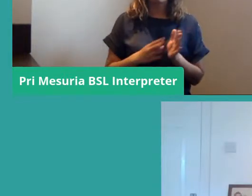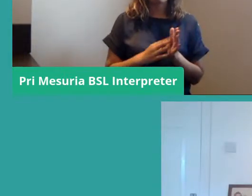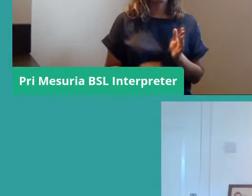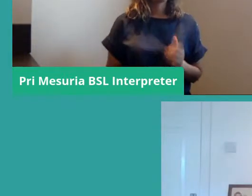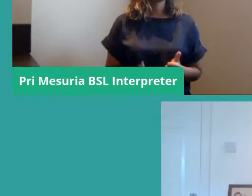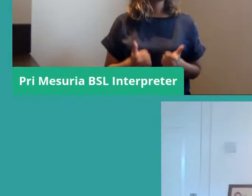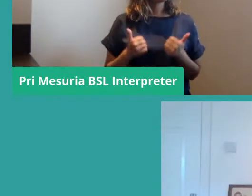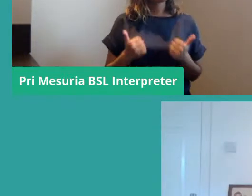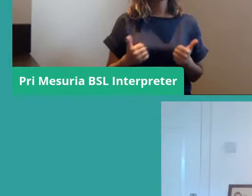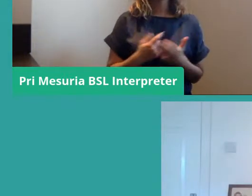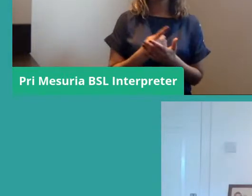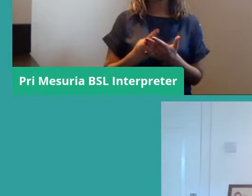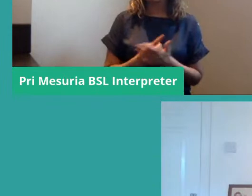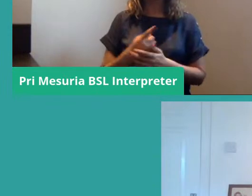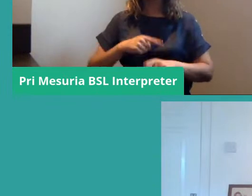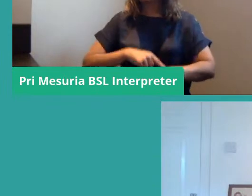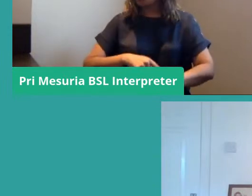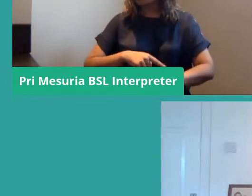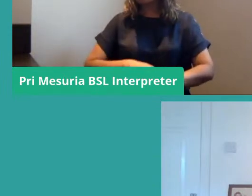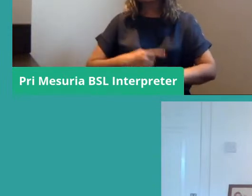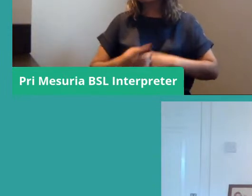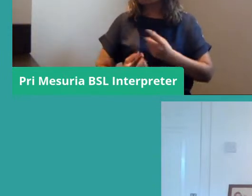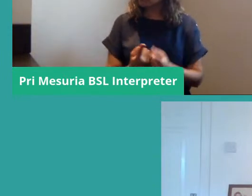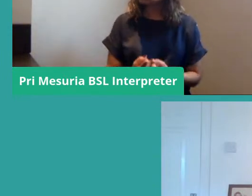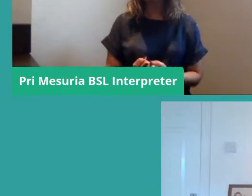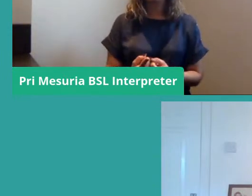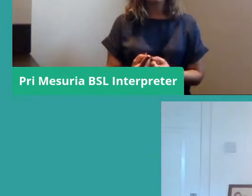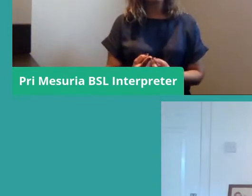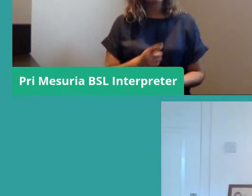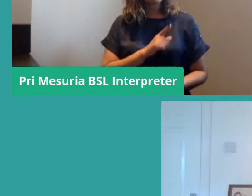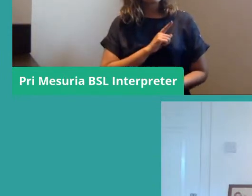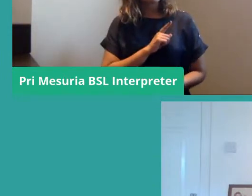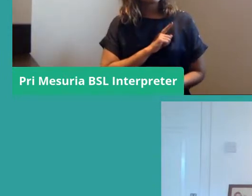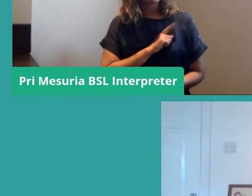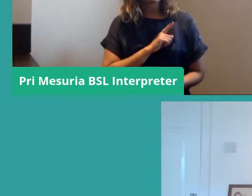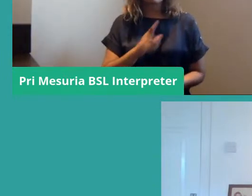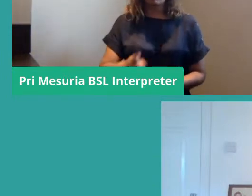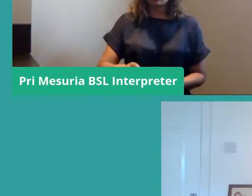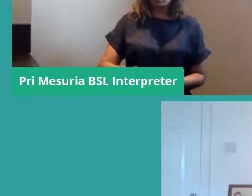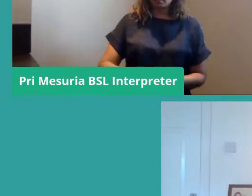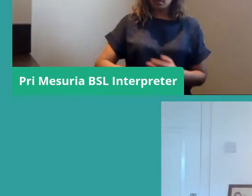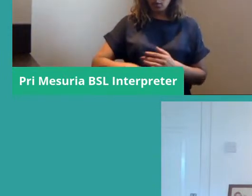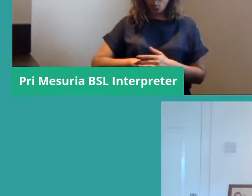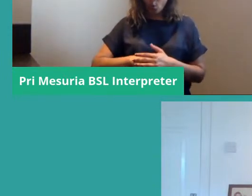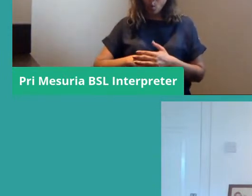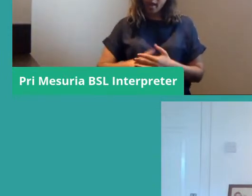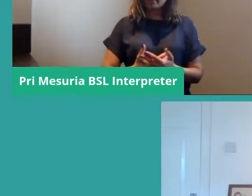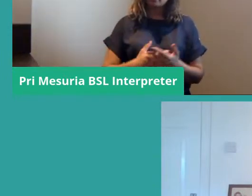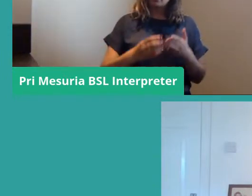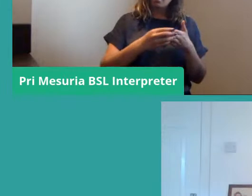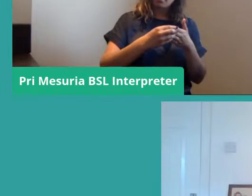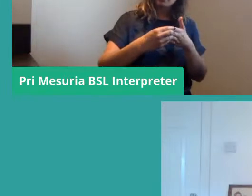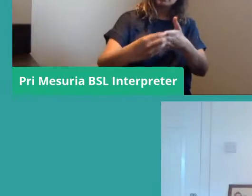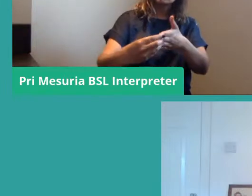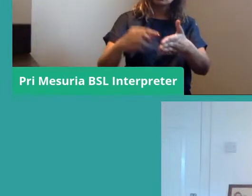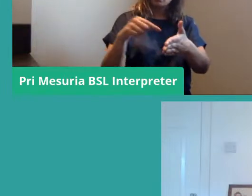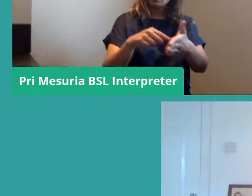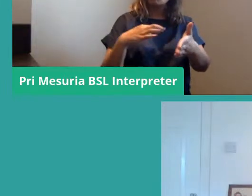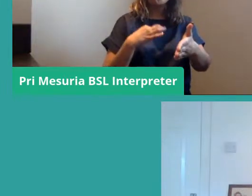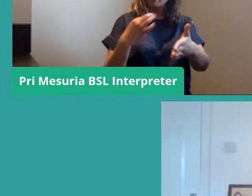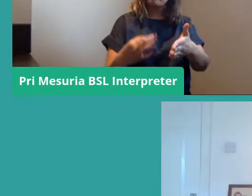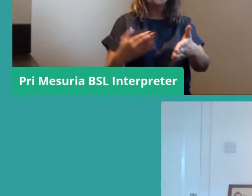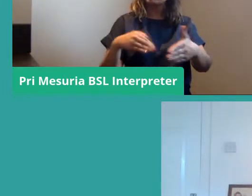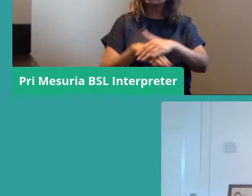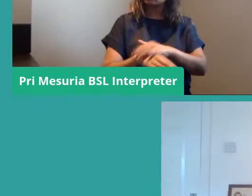that question about about time and so on because that you know the kind of organic leader that your rep in in